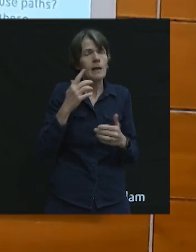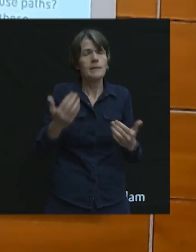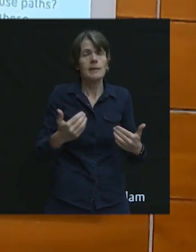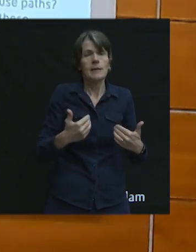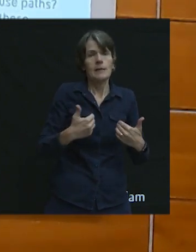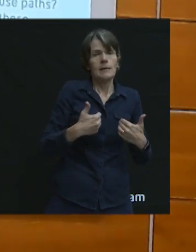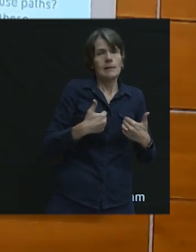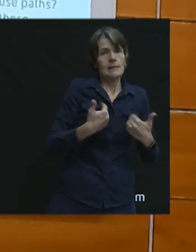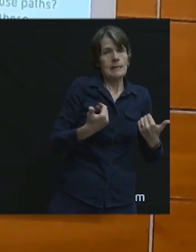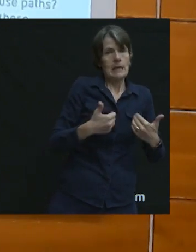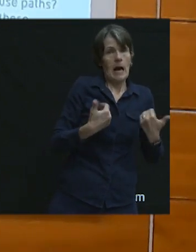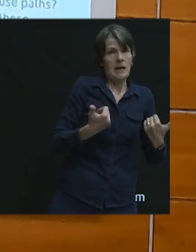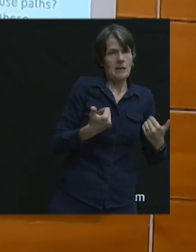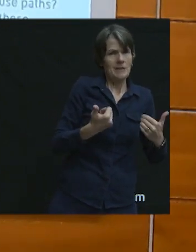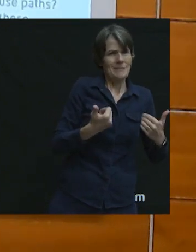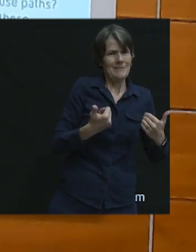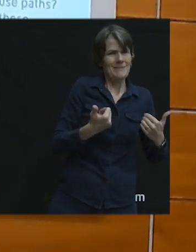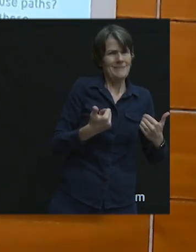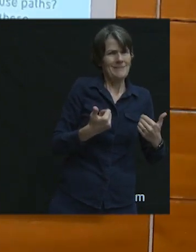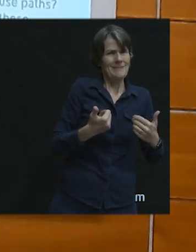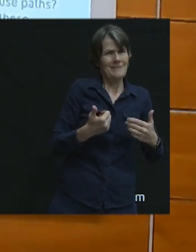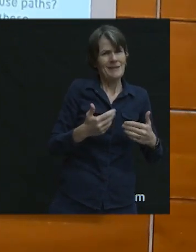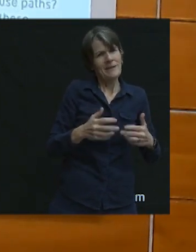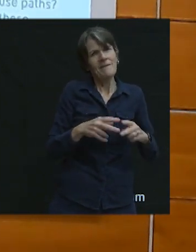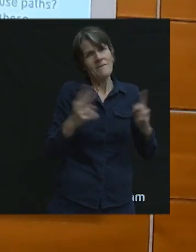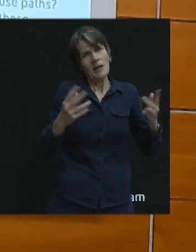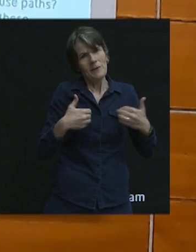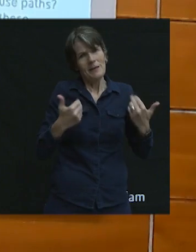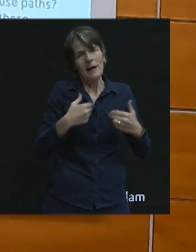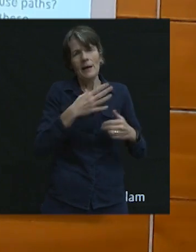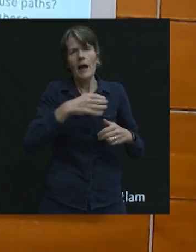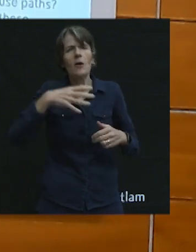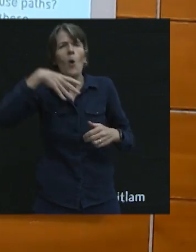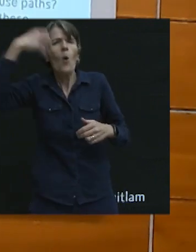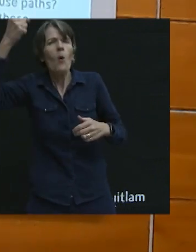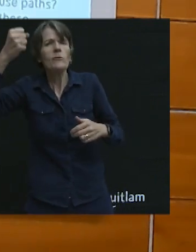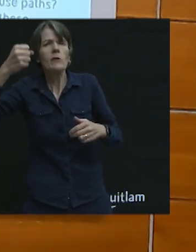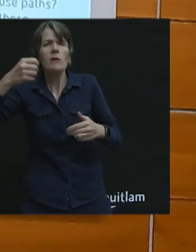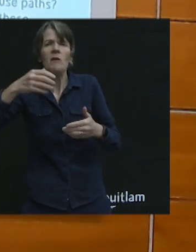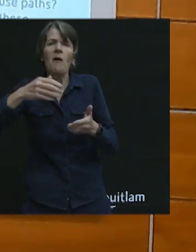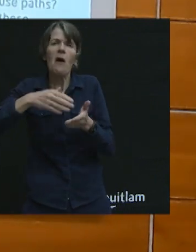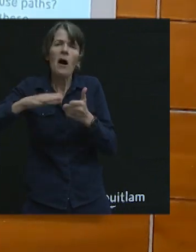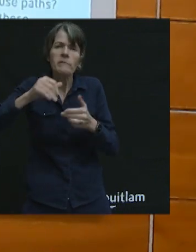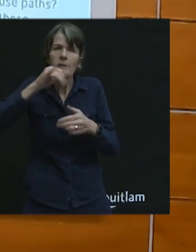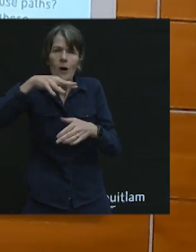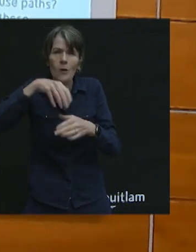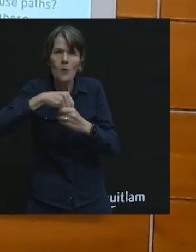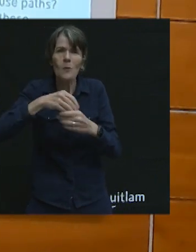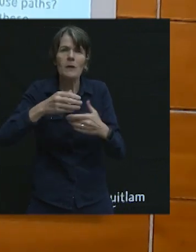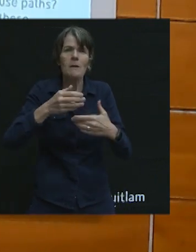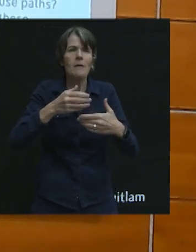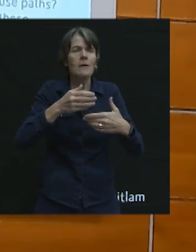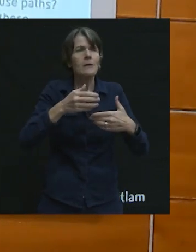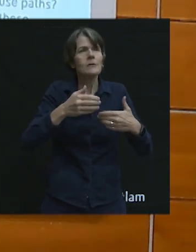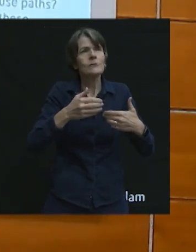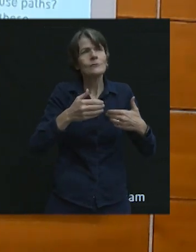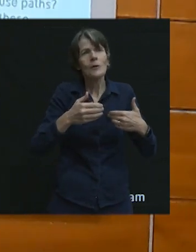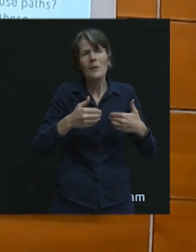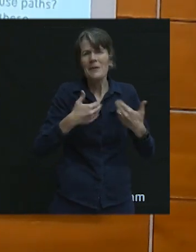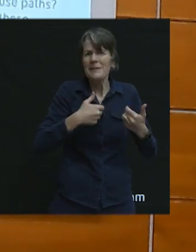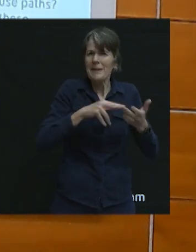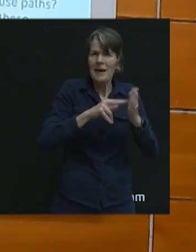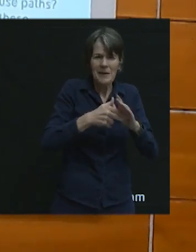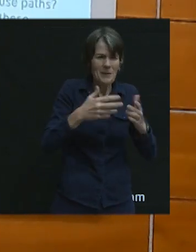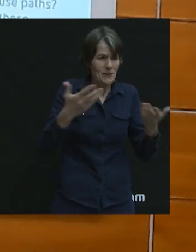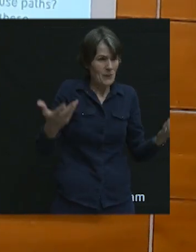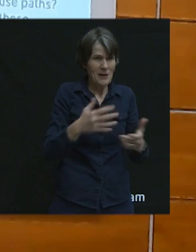young and the old are often left out, maybe especially the young are often left out with these kinds of thoughts and the young are the people who are going to be here decades from now when this transport,